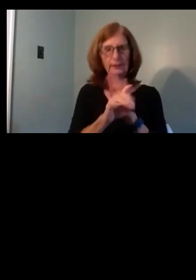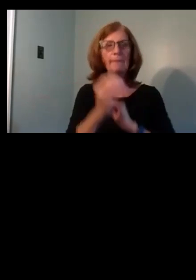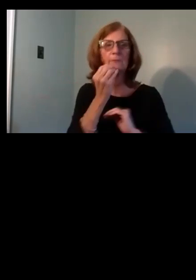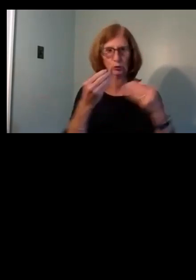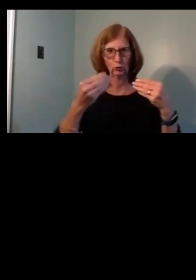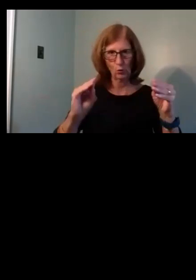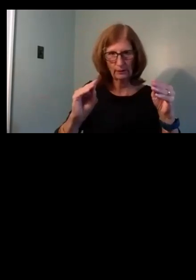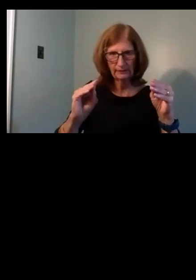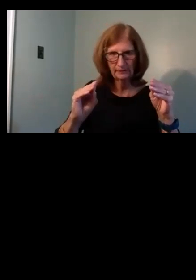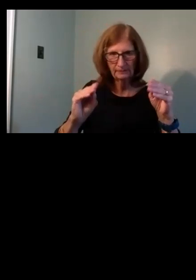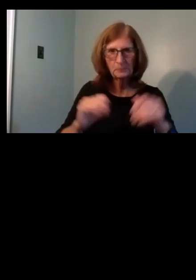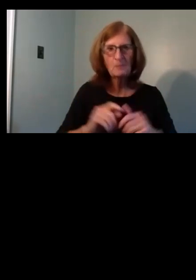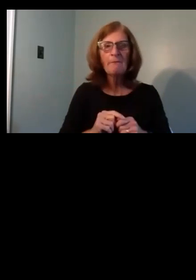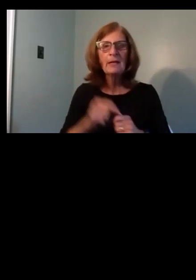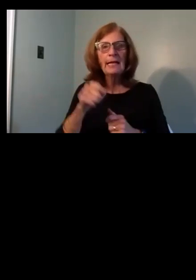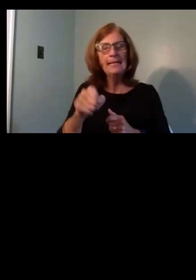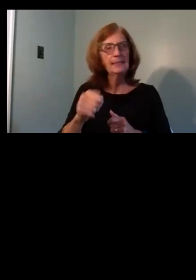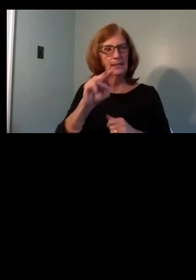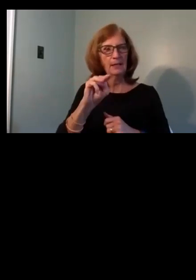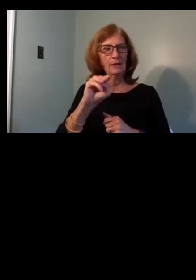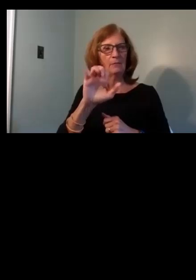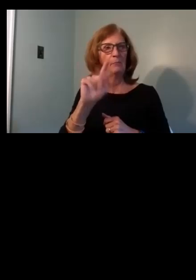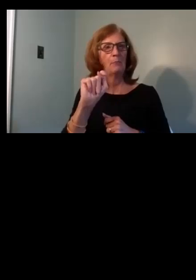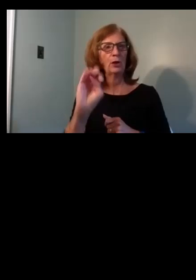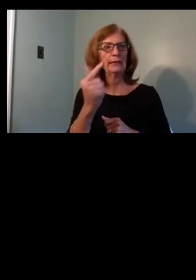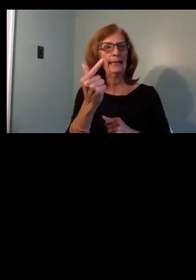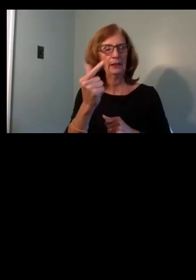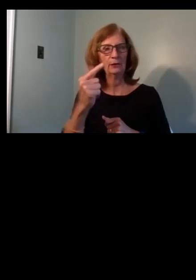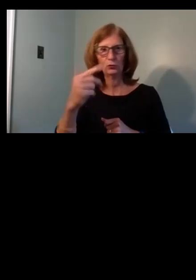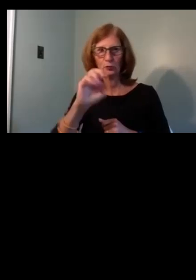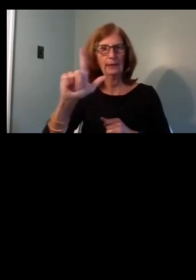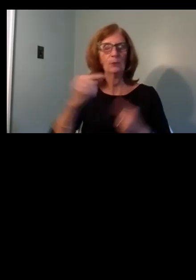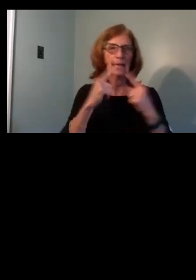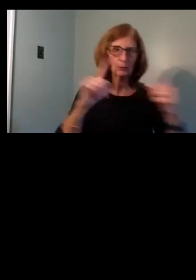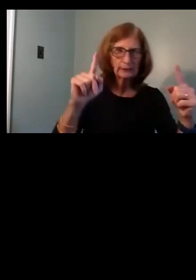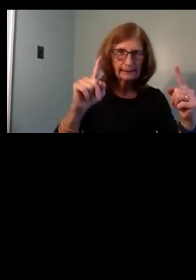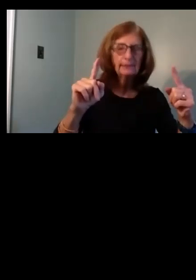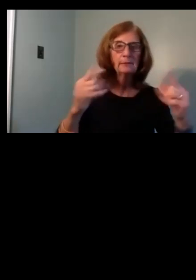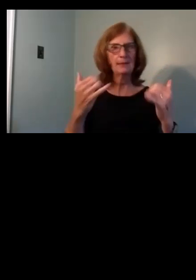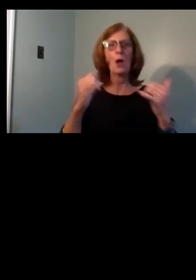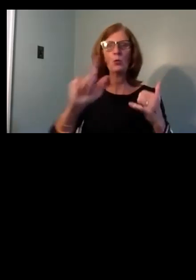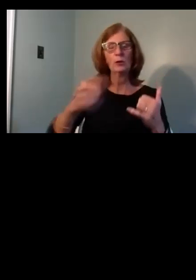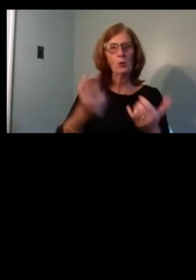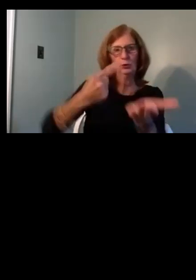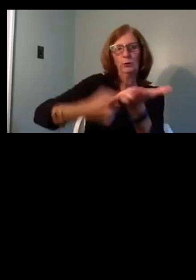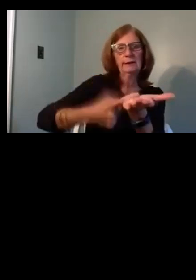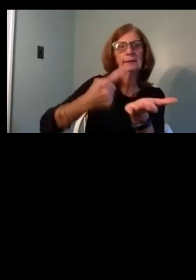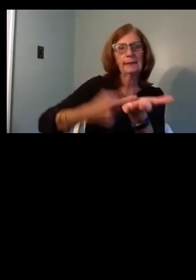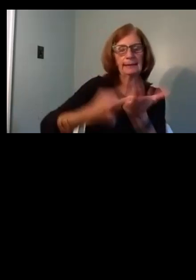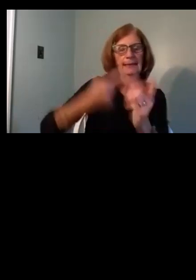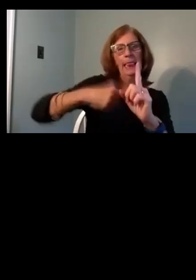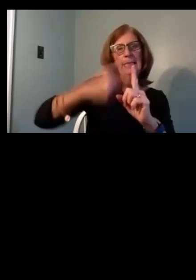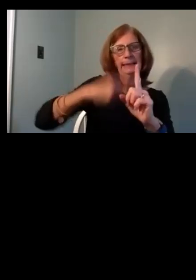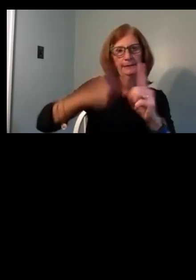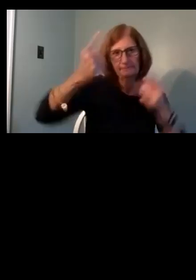Saleem's Marketing Grill. And what we're really announcing is that we're going to be entering lease negotiations with them